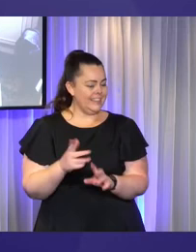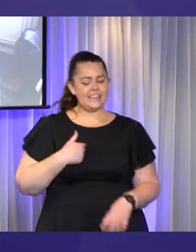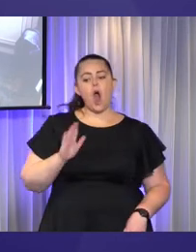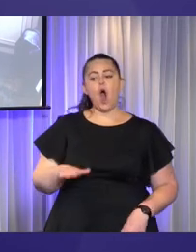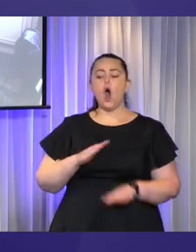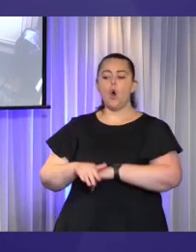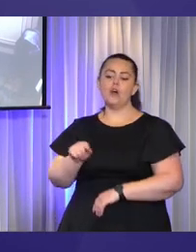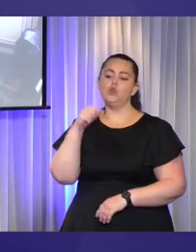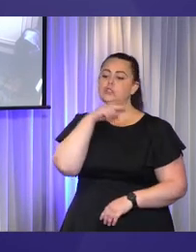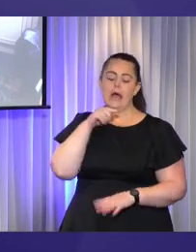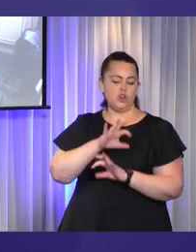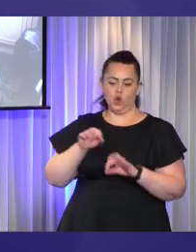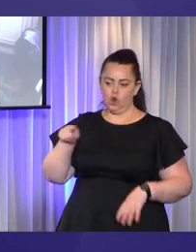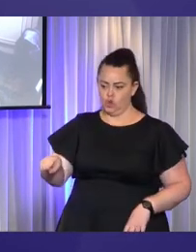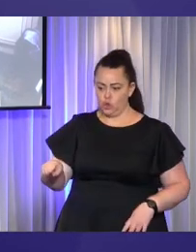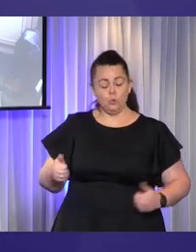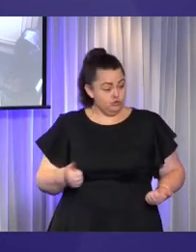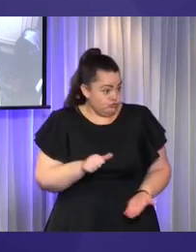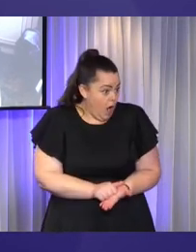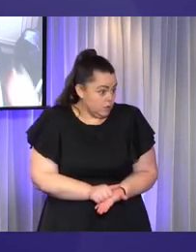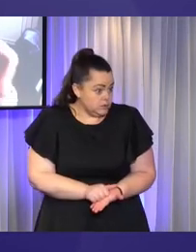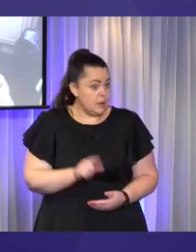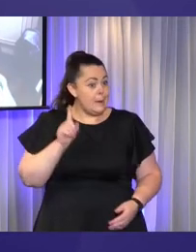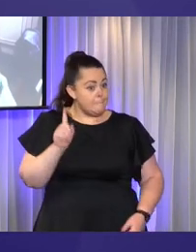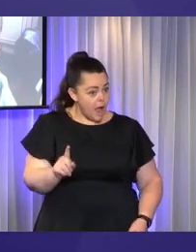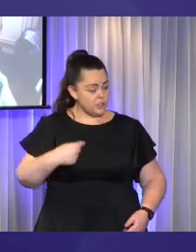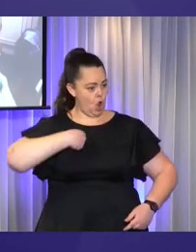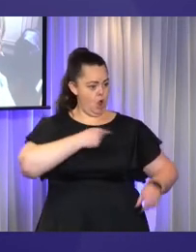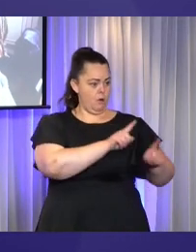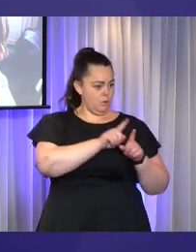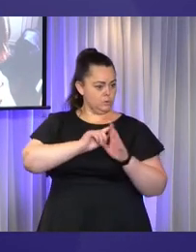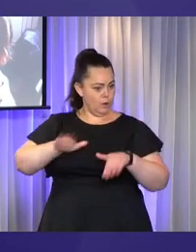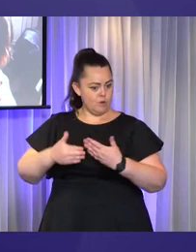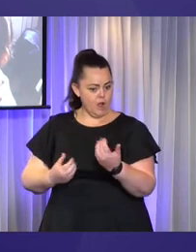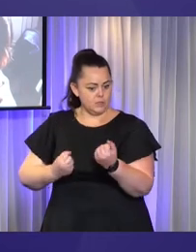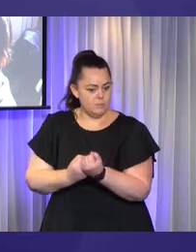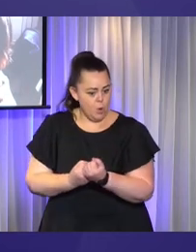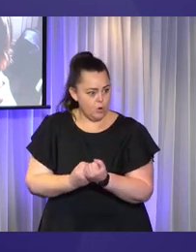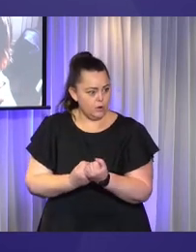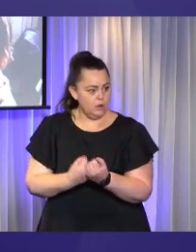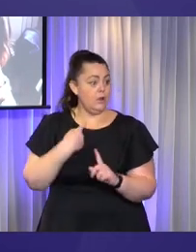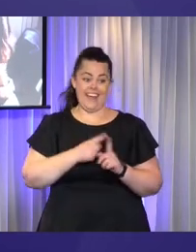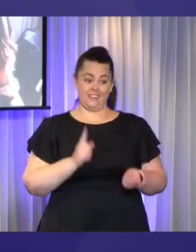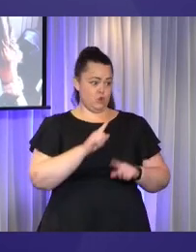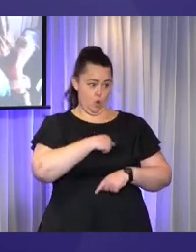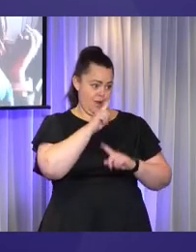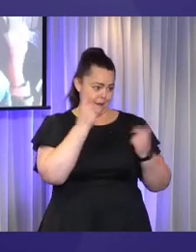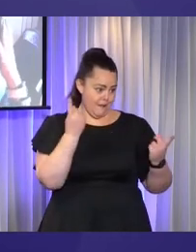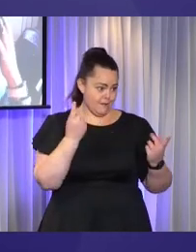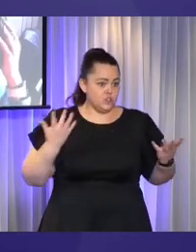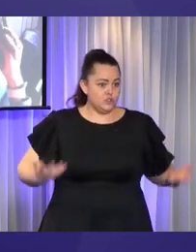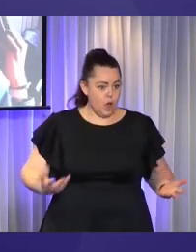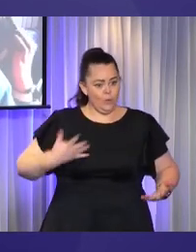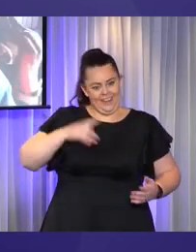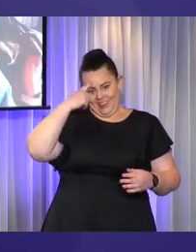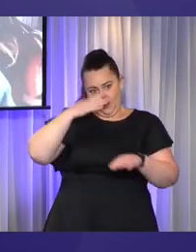to provide them with so-called informal support. And I just want to really do put a